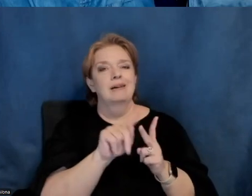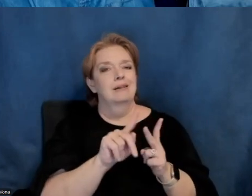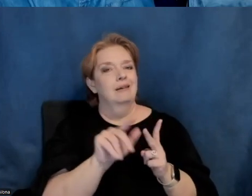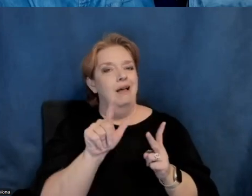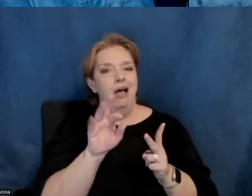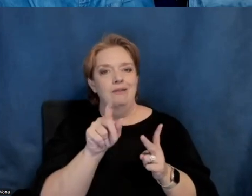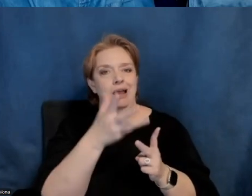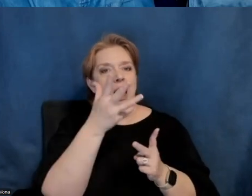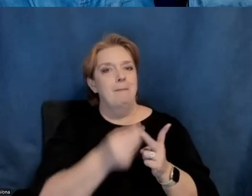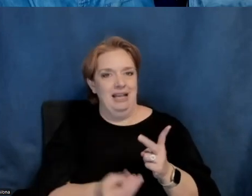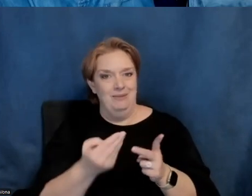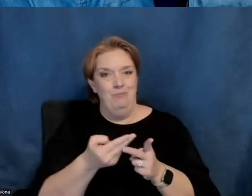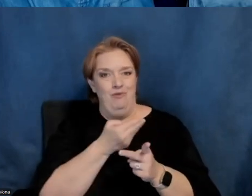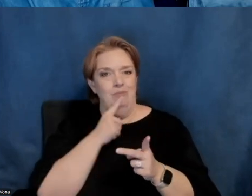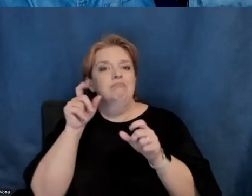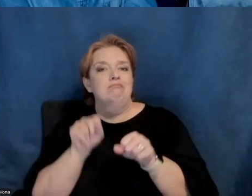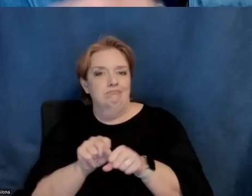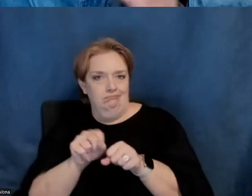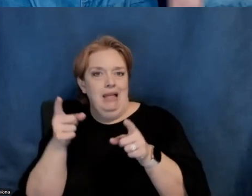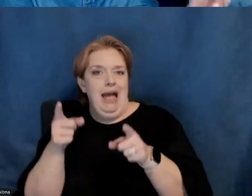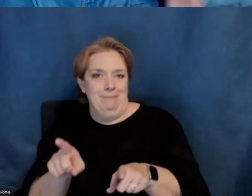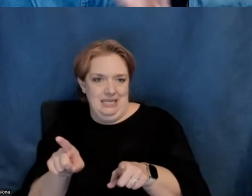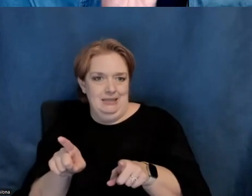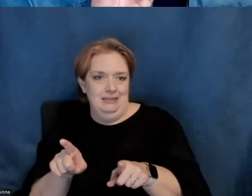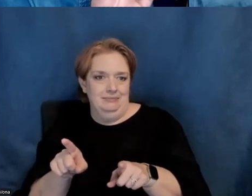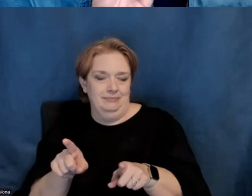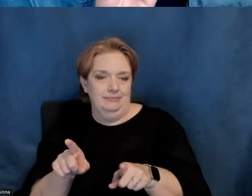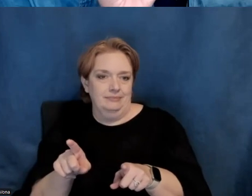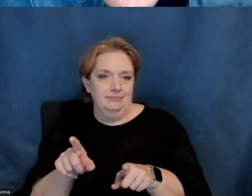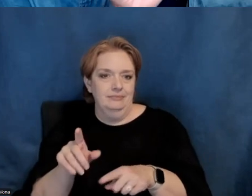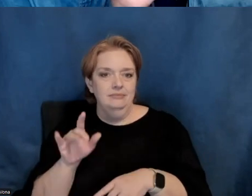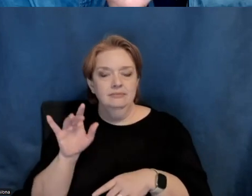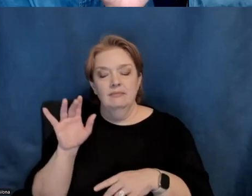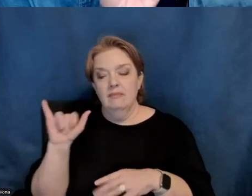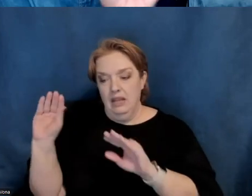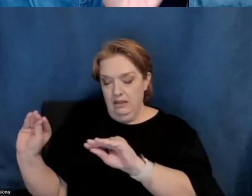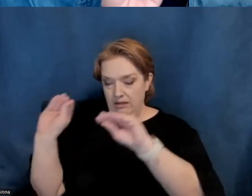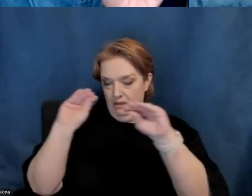the, uh, relocation, uh, was completed. The relocation took place in, uh,